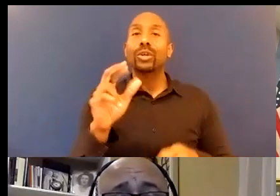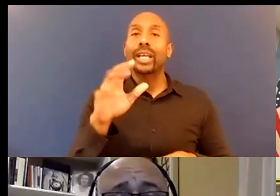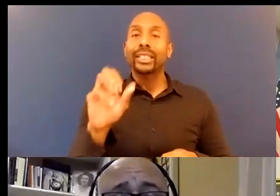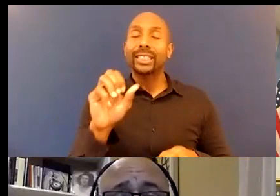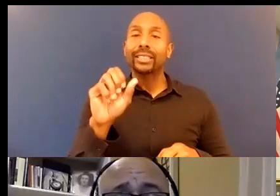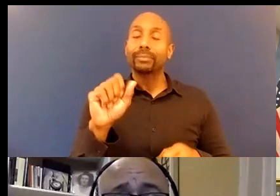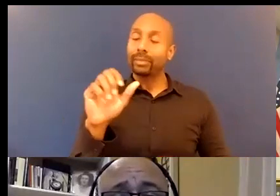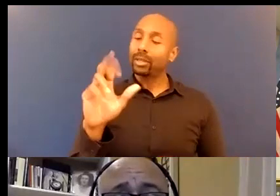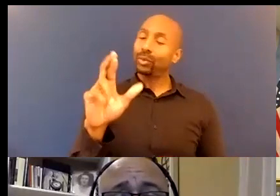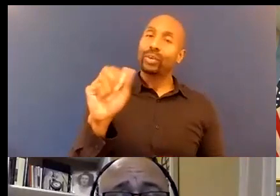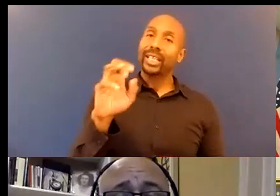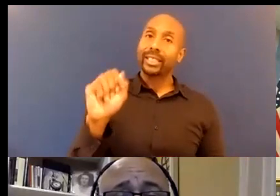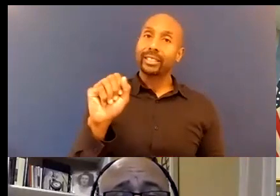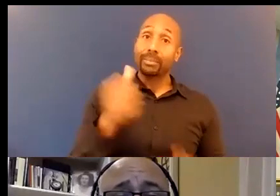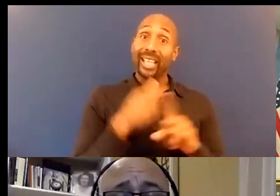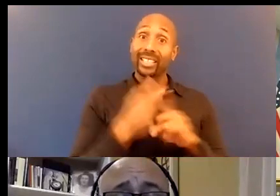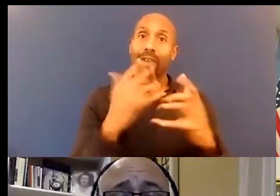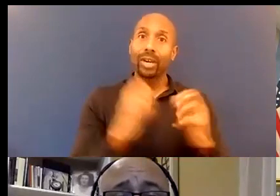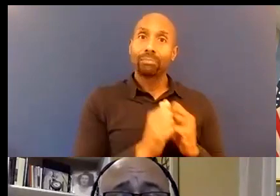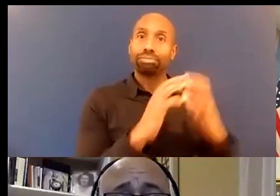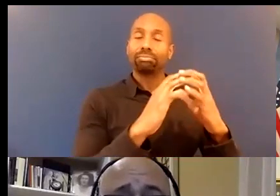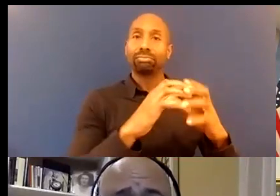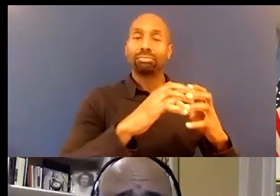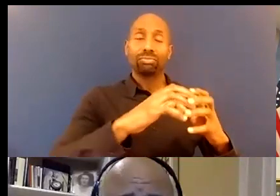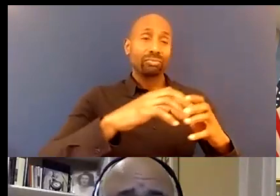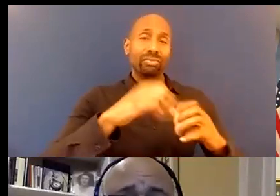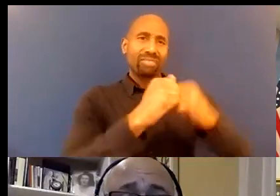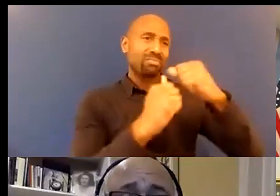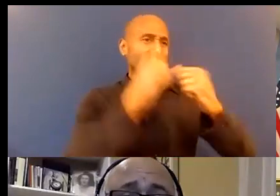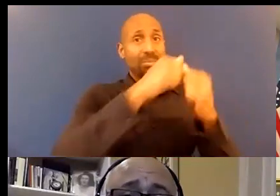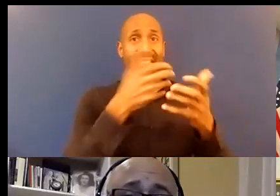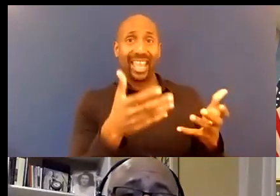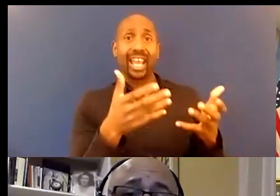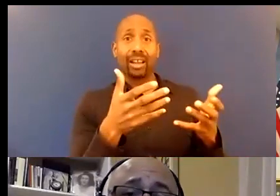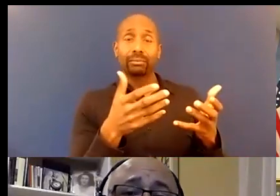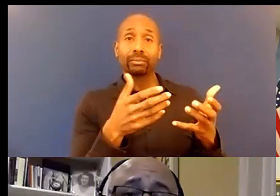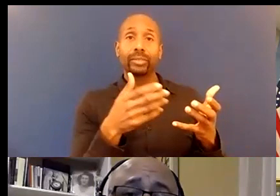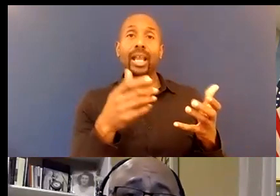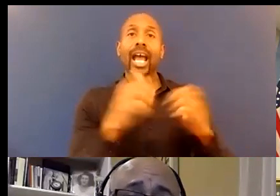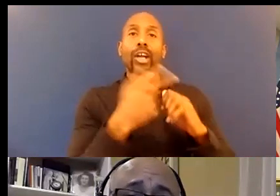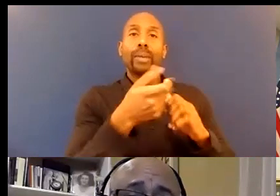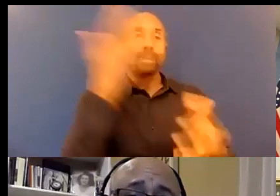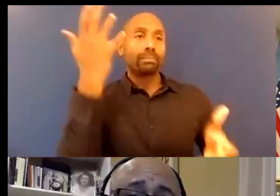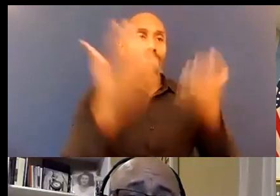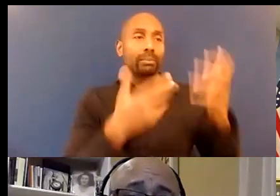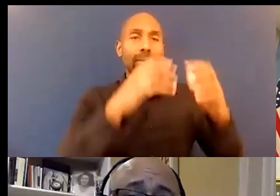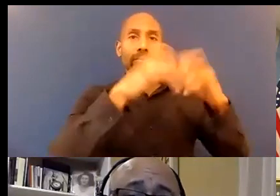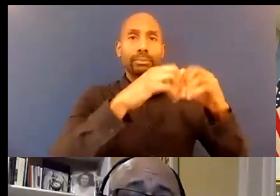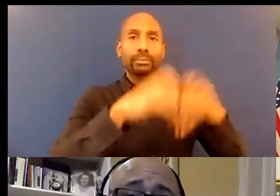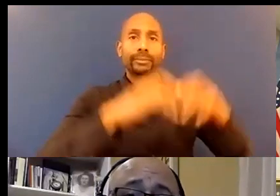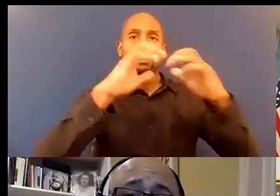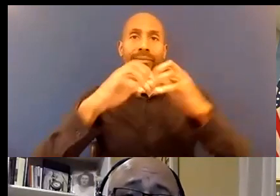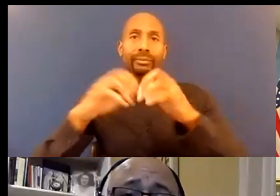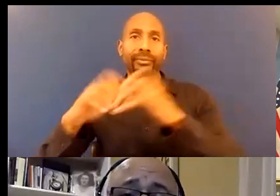it has to be centered around uh interrupting institutional racism dismantling institutional